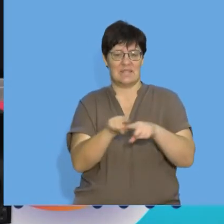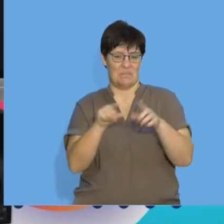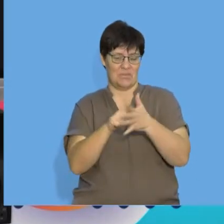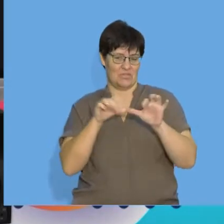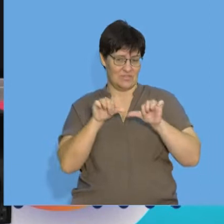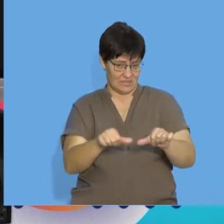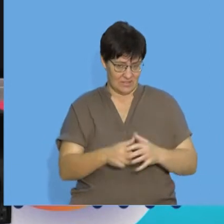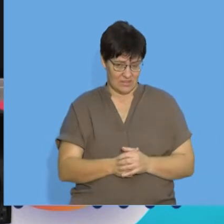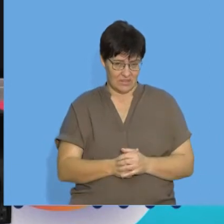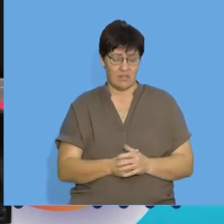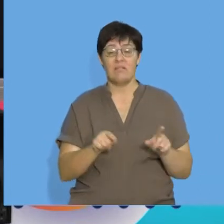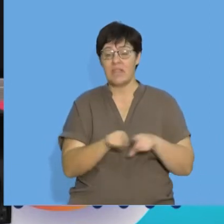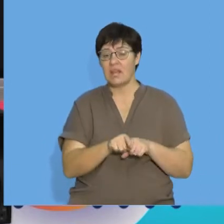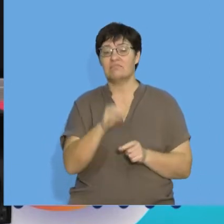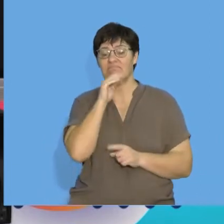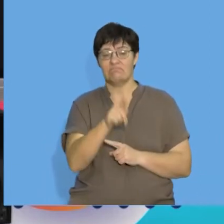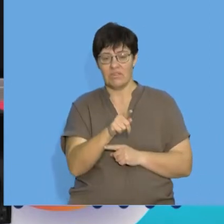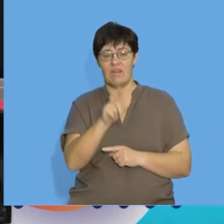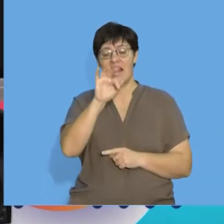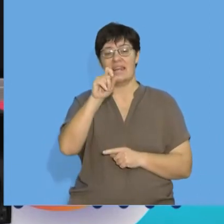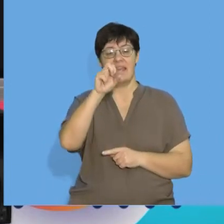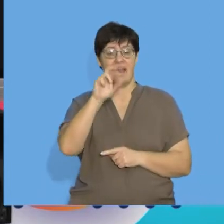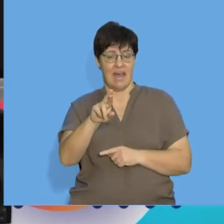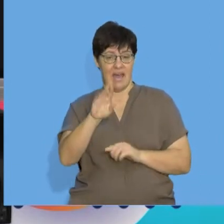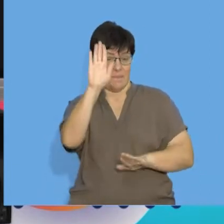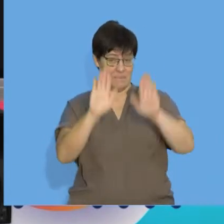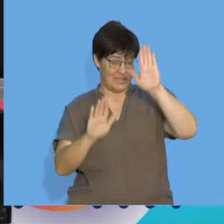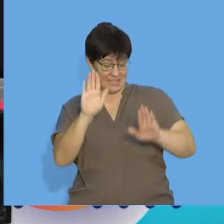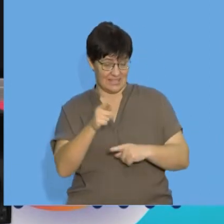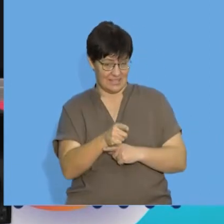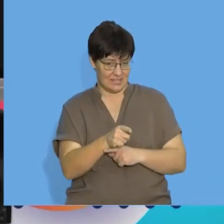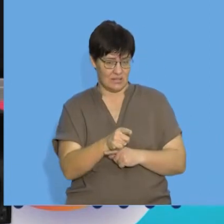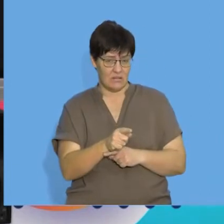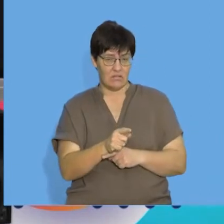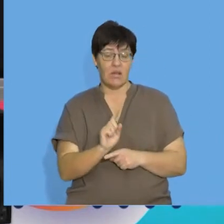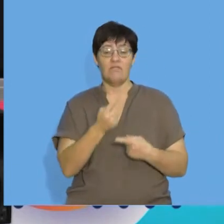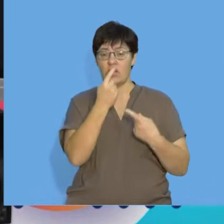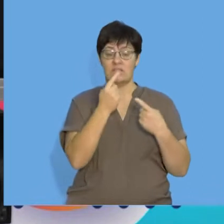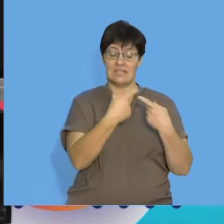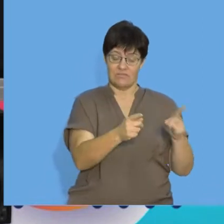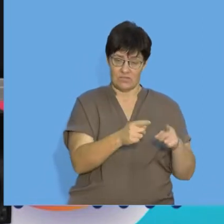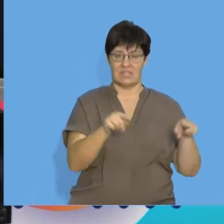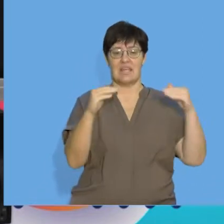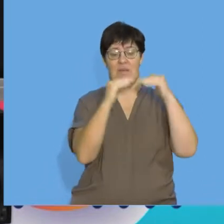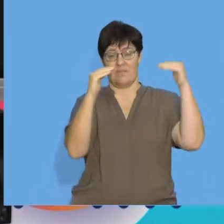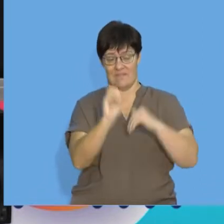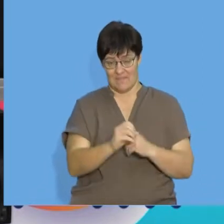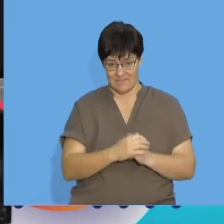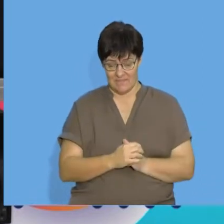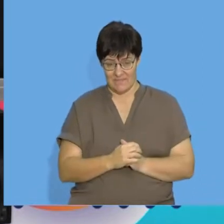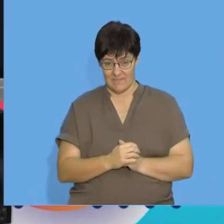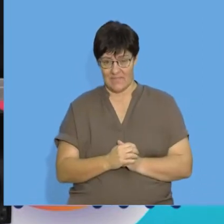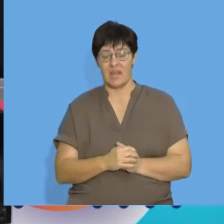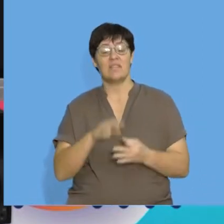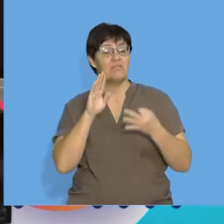Then I'm going to revise the definition of a linear pattern, where the first differences are equal. Then I'm going to